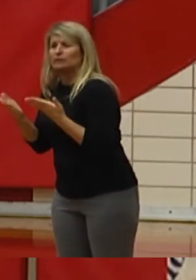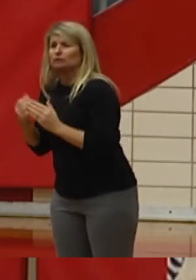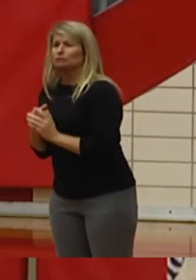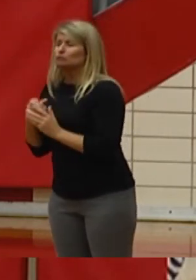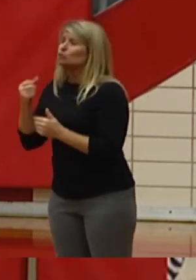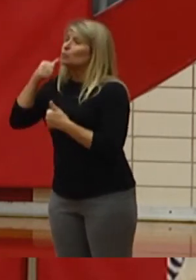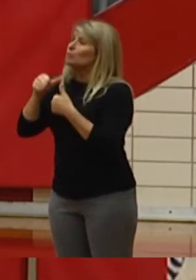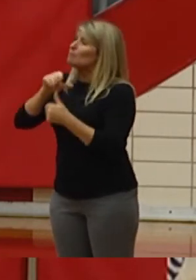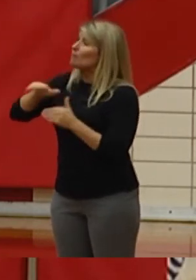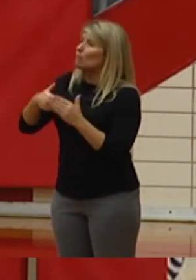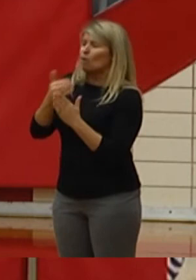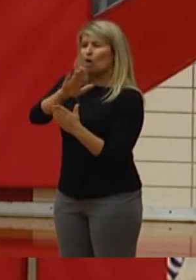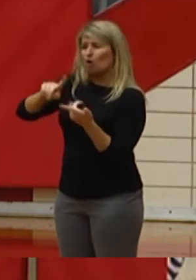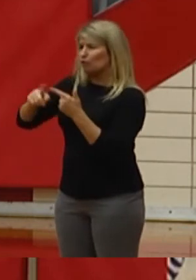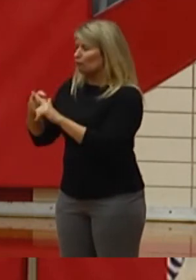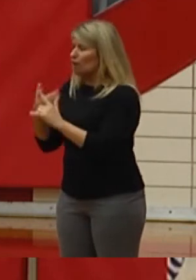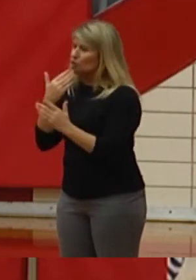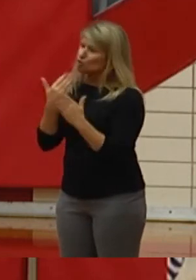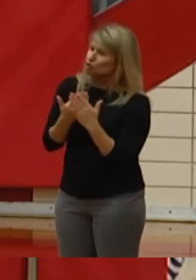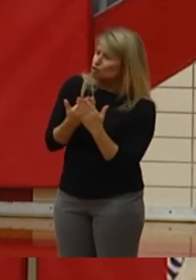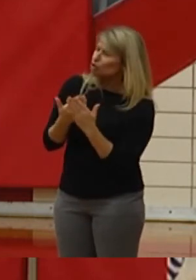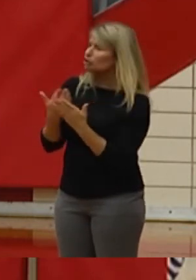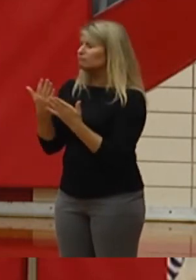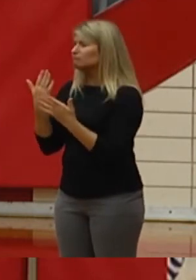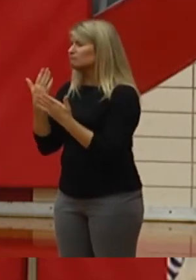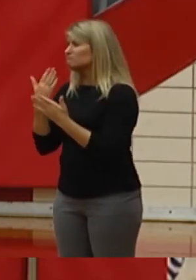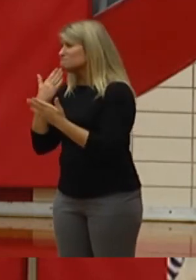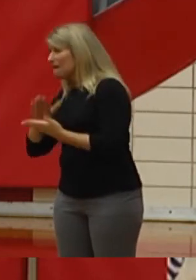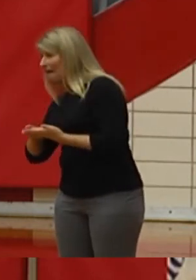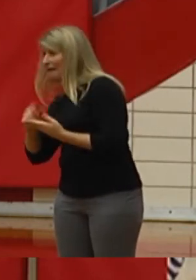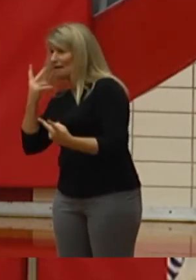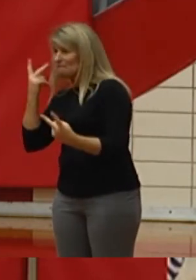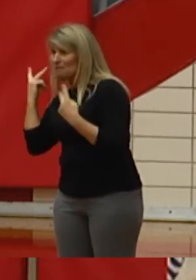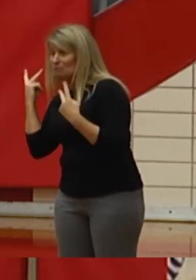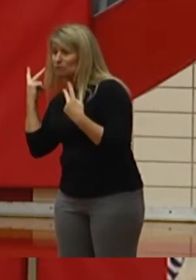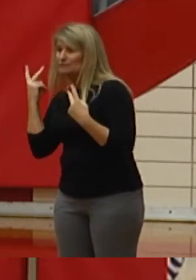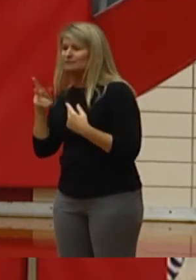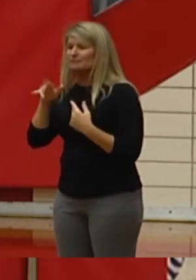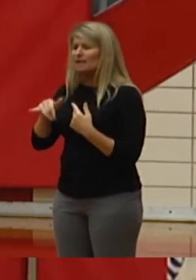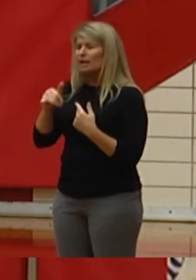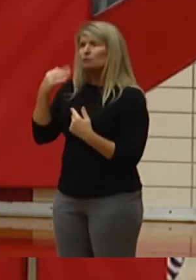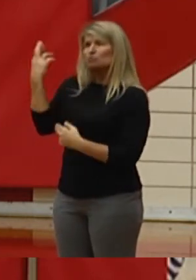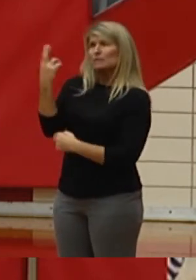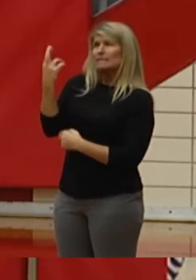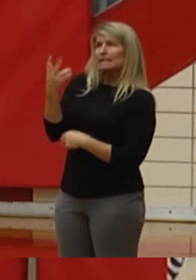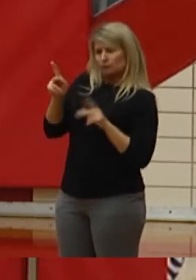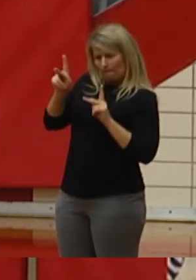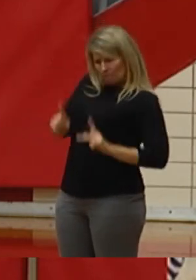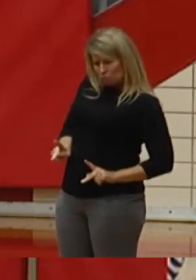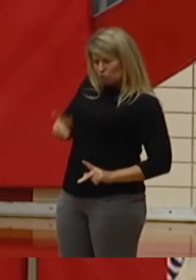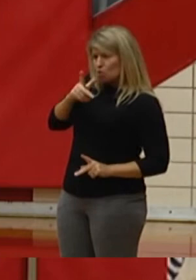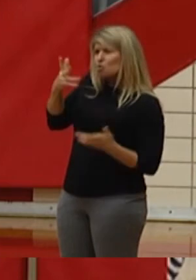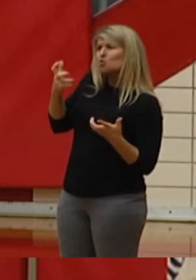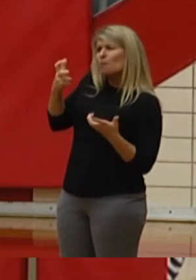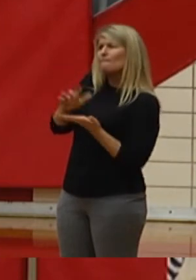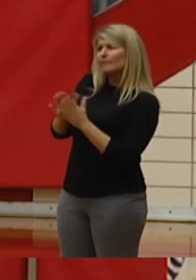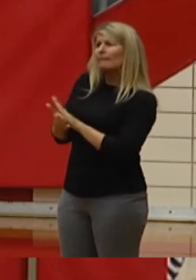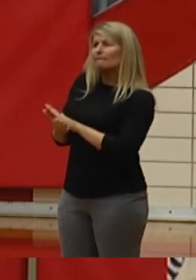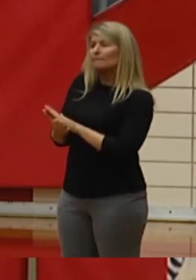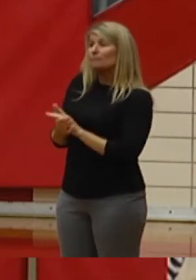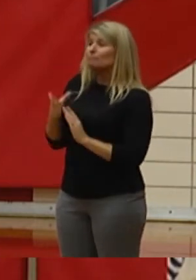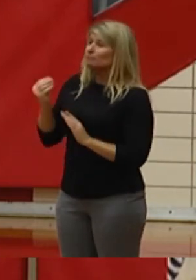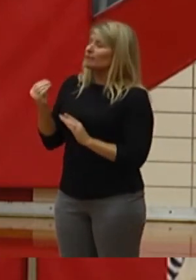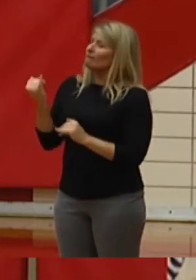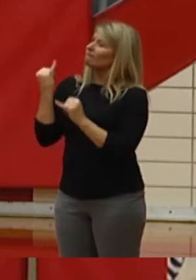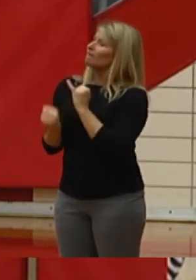the good memories, and even the bad ones, and use those to define how you want to be as a person. And finally, let's not forget the most